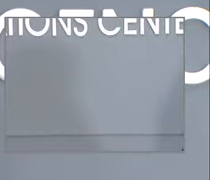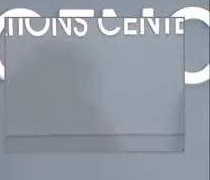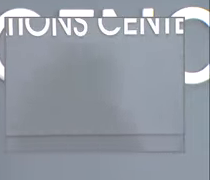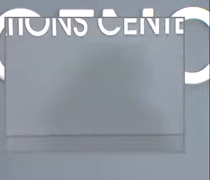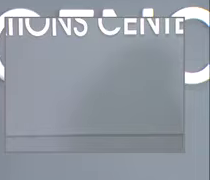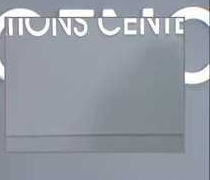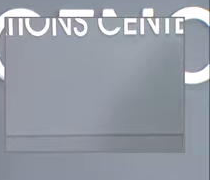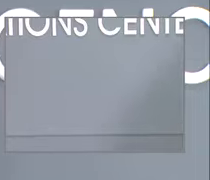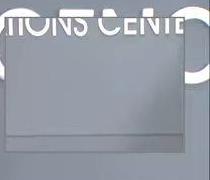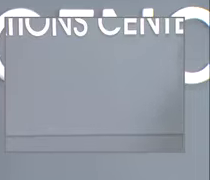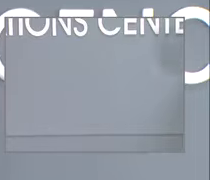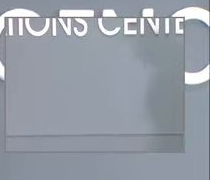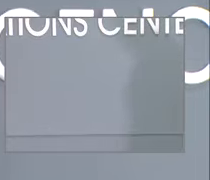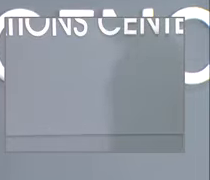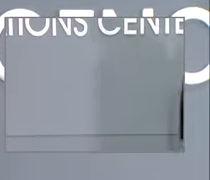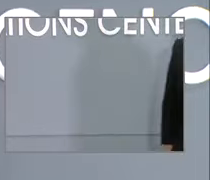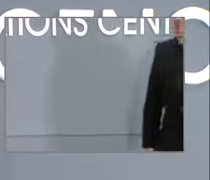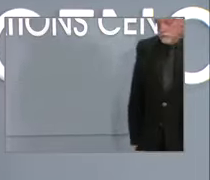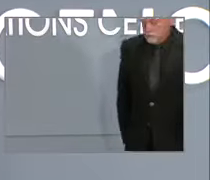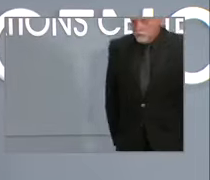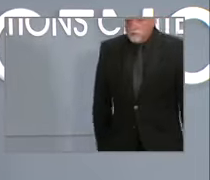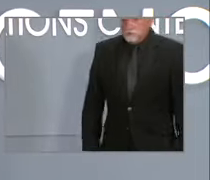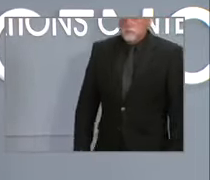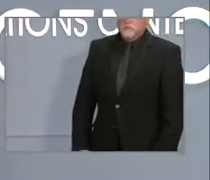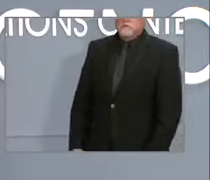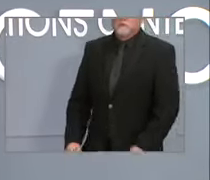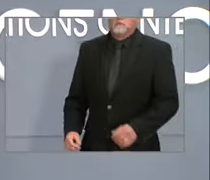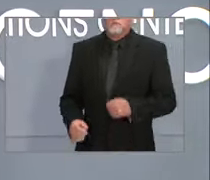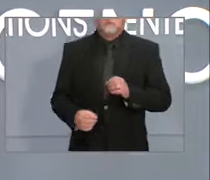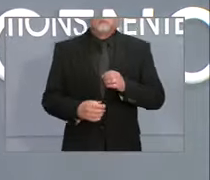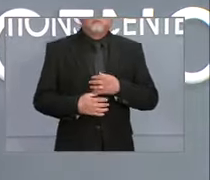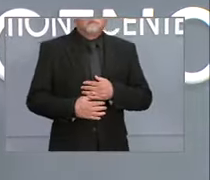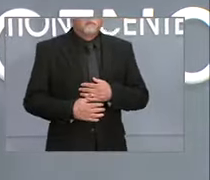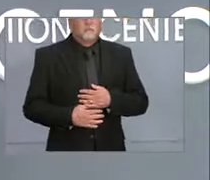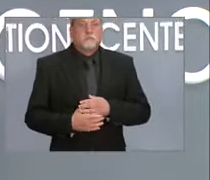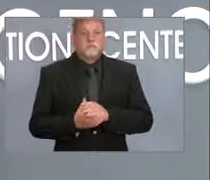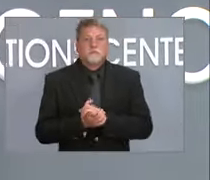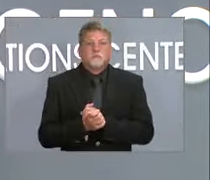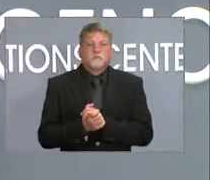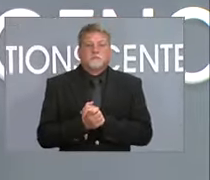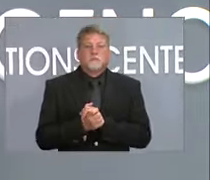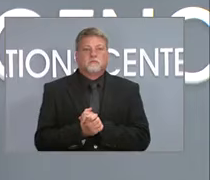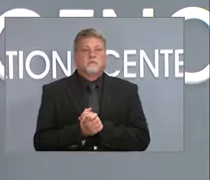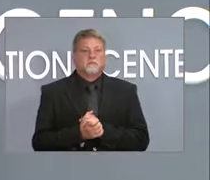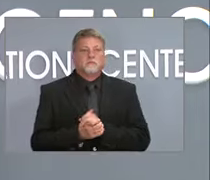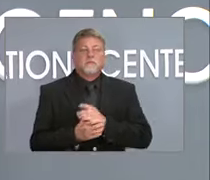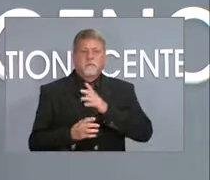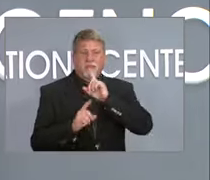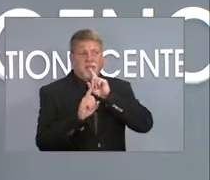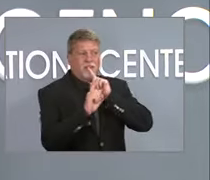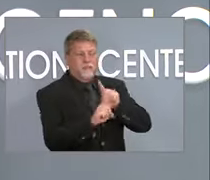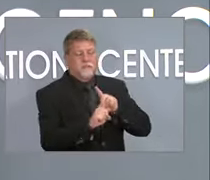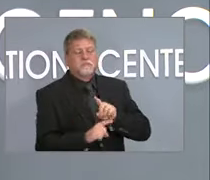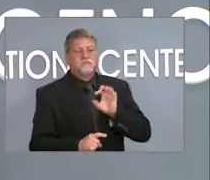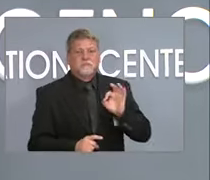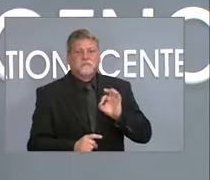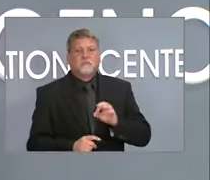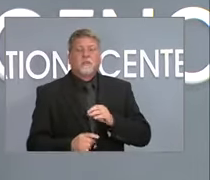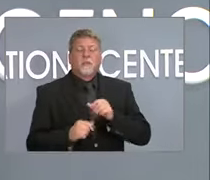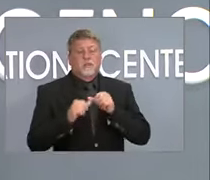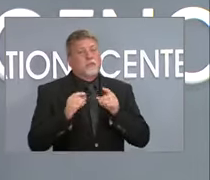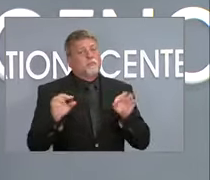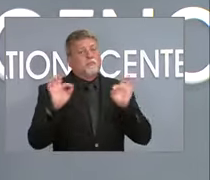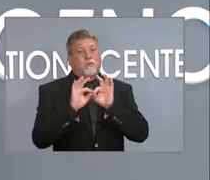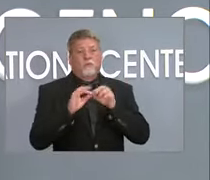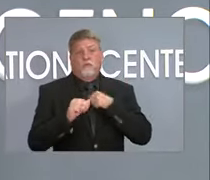as we see leveling right at least we don't see our trends continue to increase. I think we need to remain incredibly vigilant.